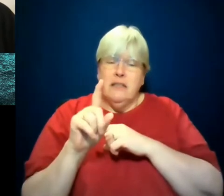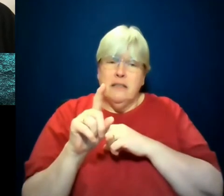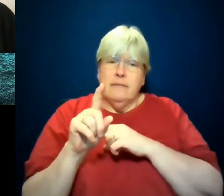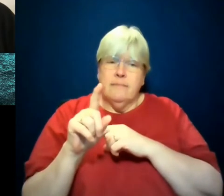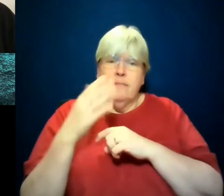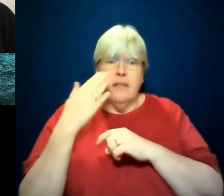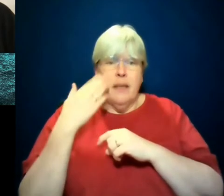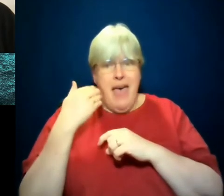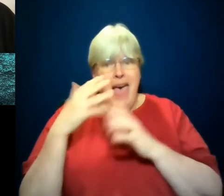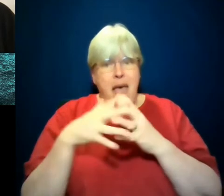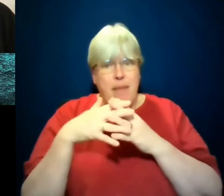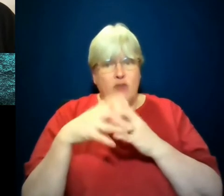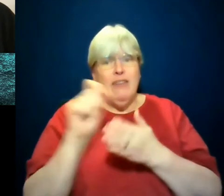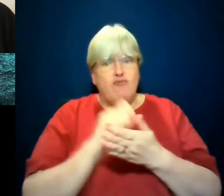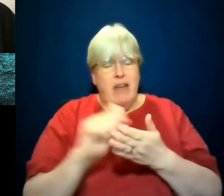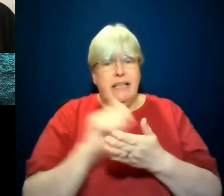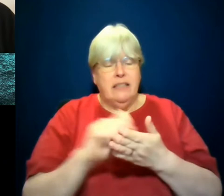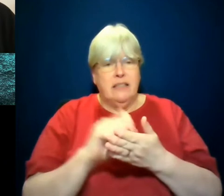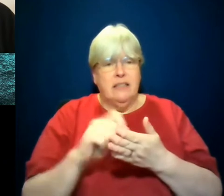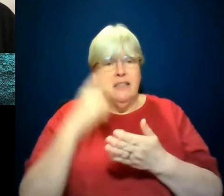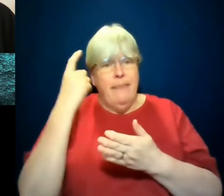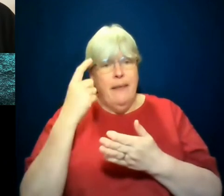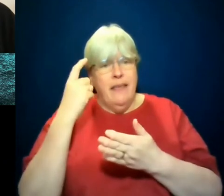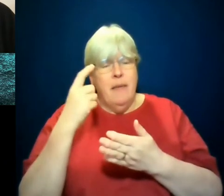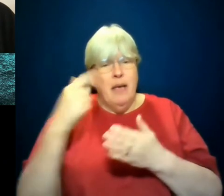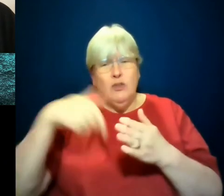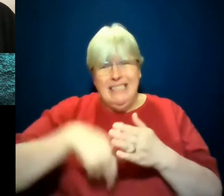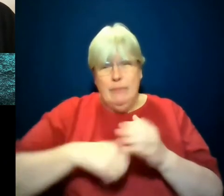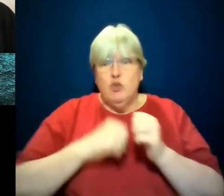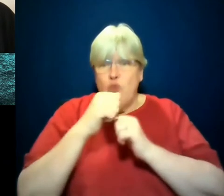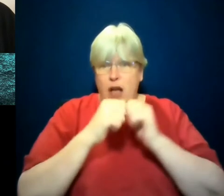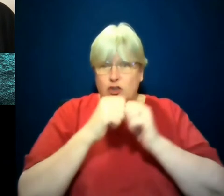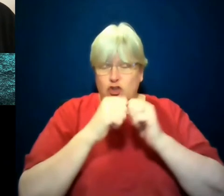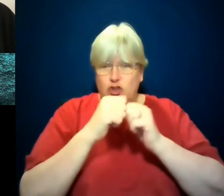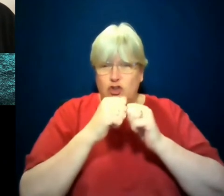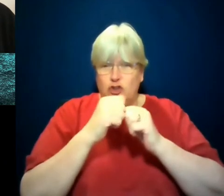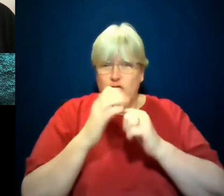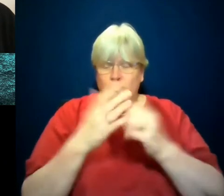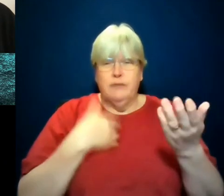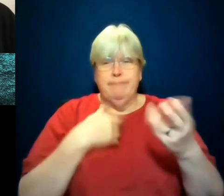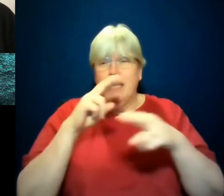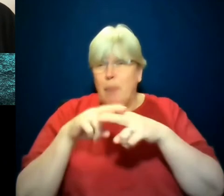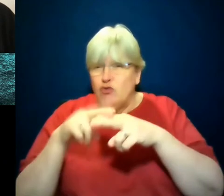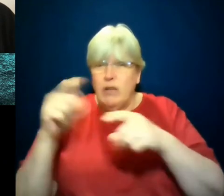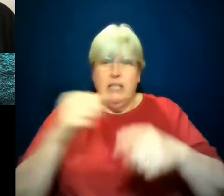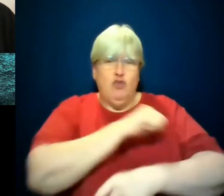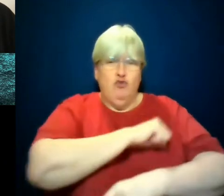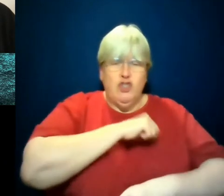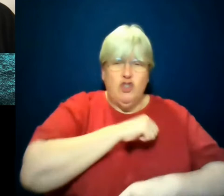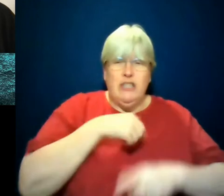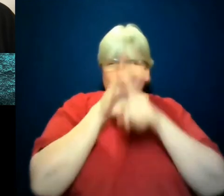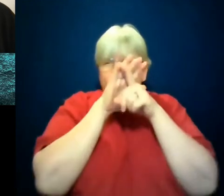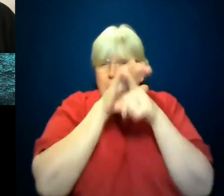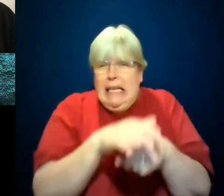black American writer, thinking about those deep structures of patriarchy, Christianity, domination,